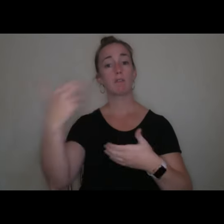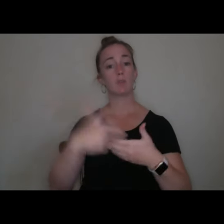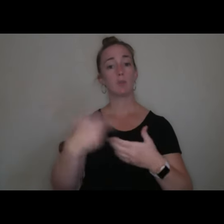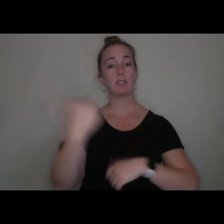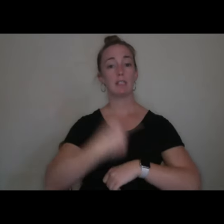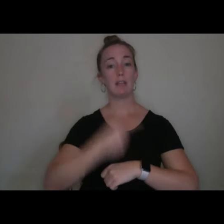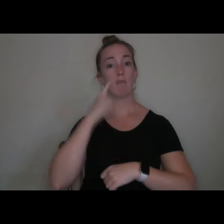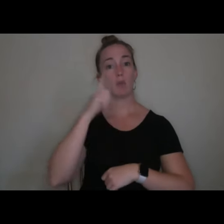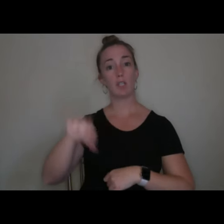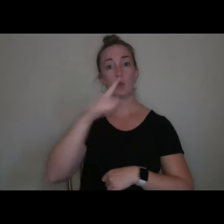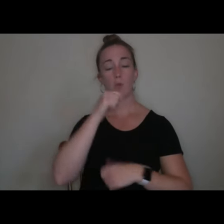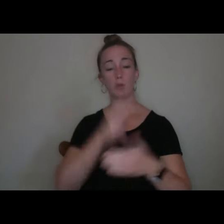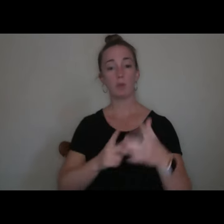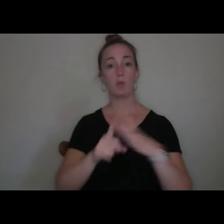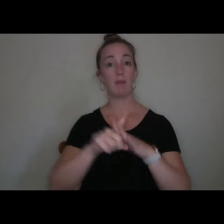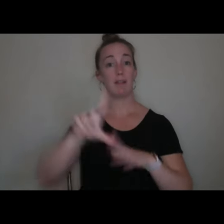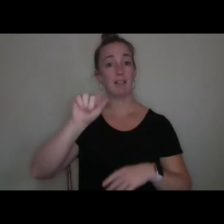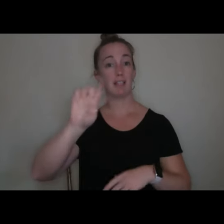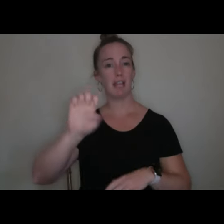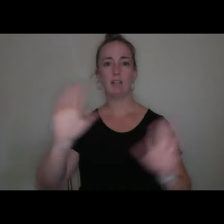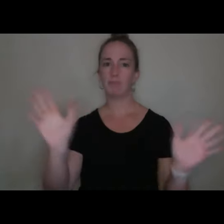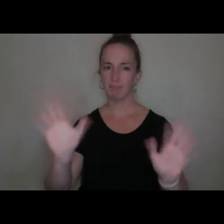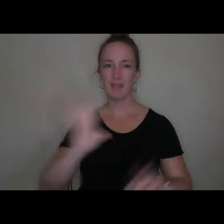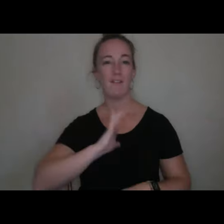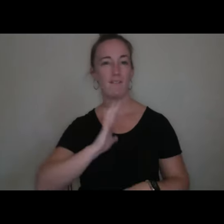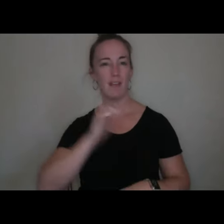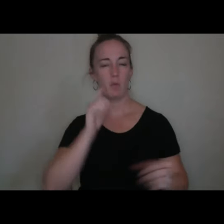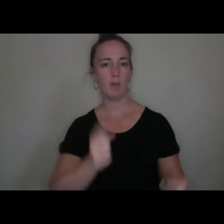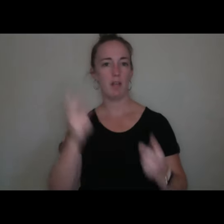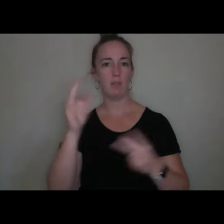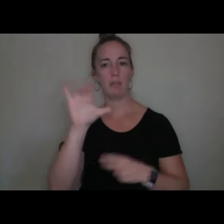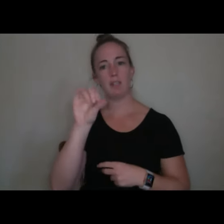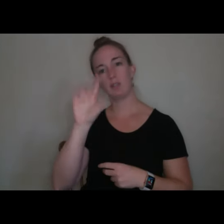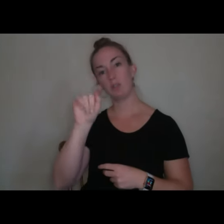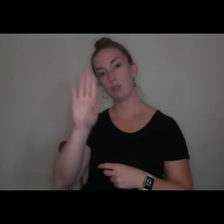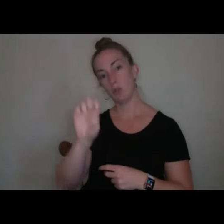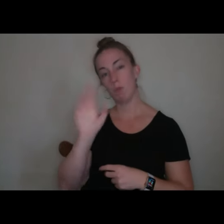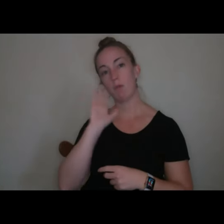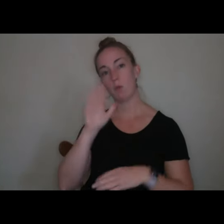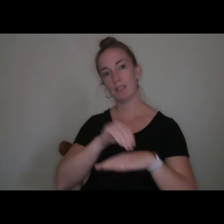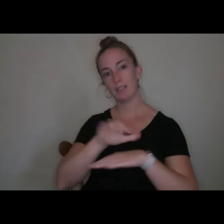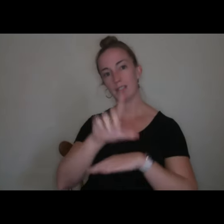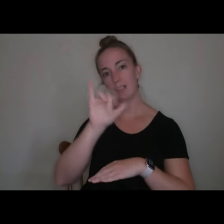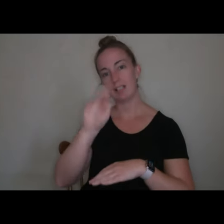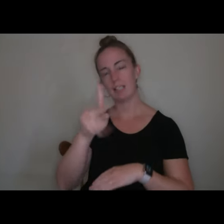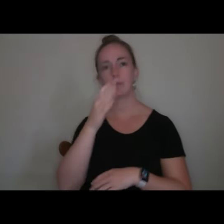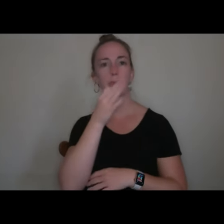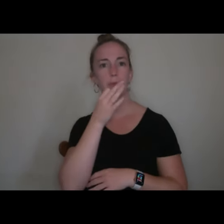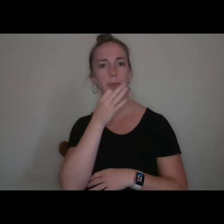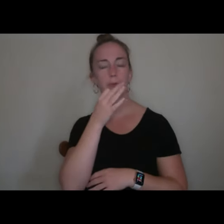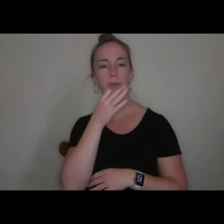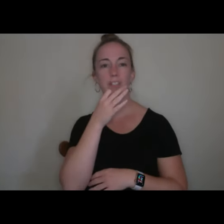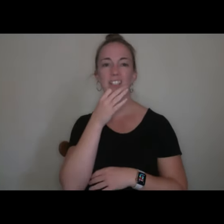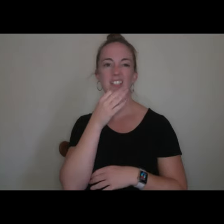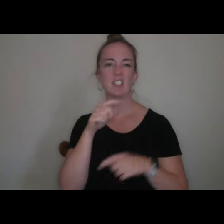For those who joined in late, fear not. This will be uploaded to YouTube and they'll be sent in a link here shortly and sometime